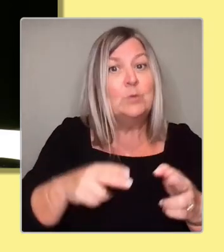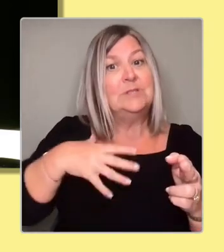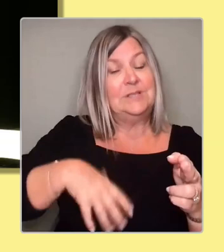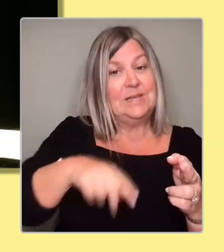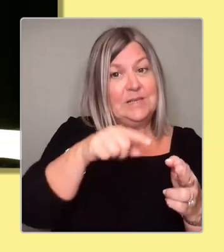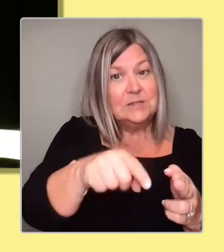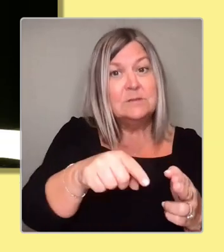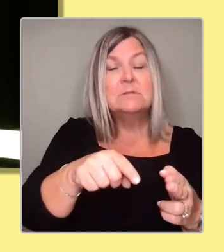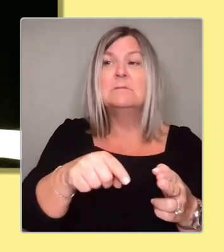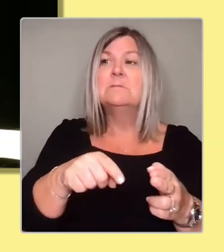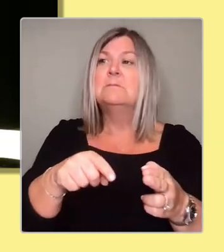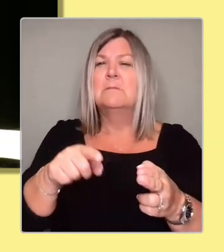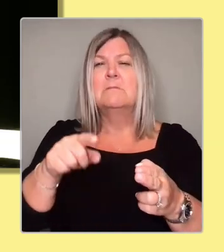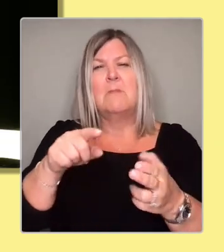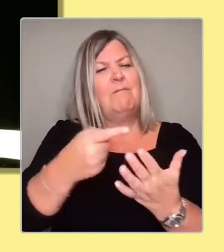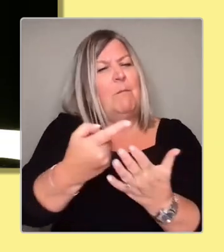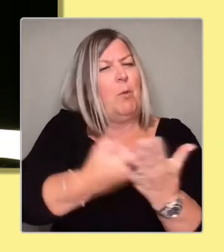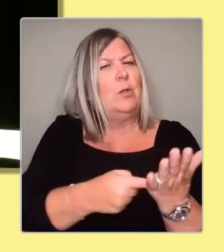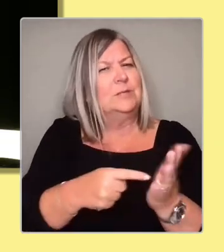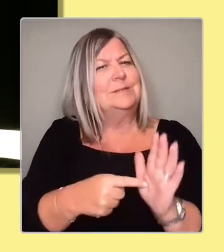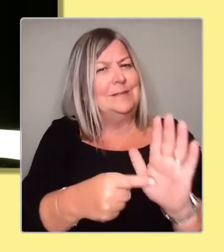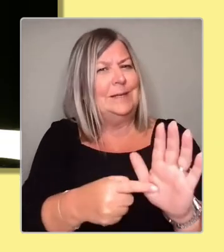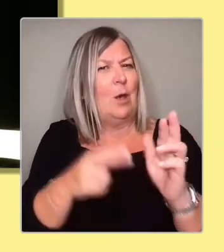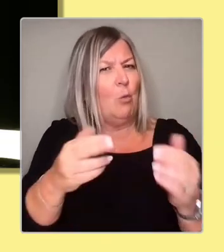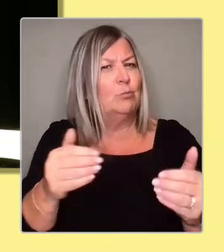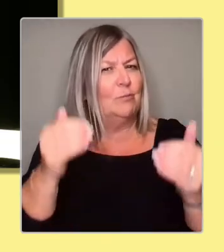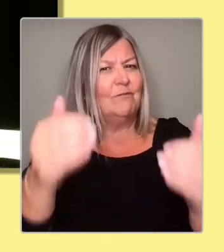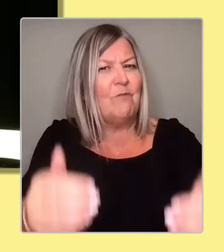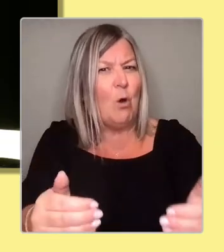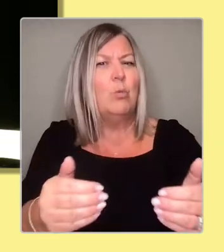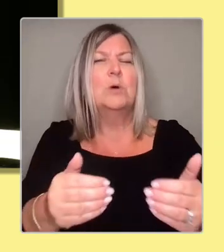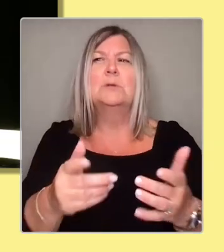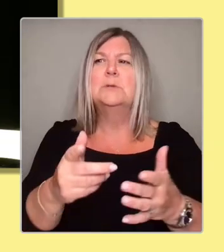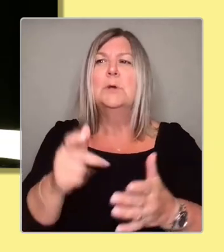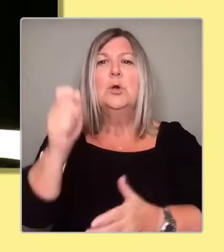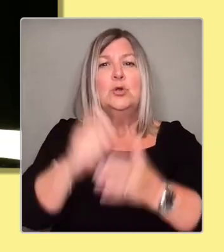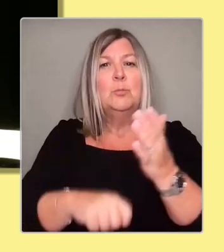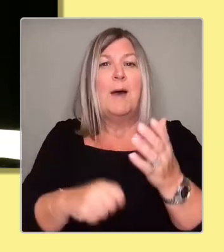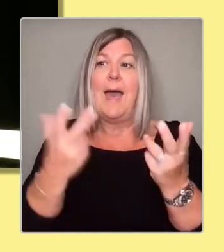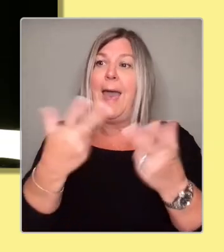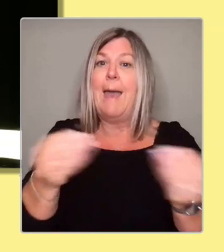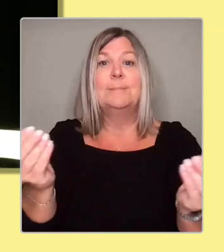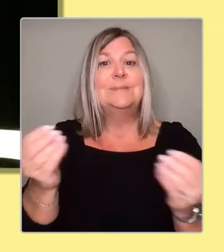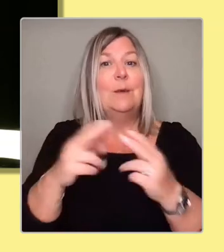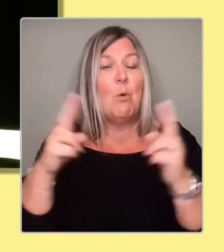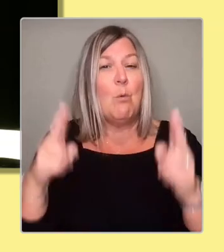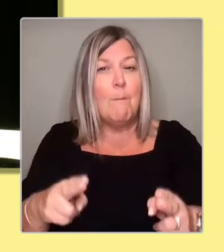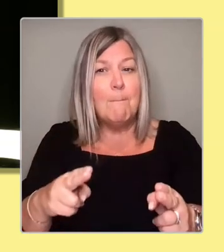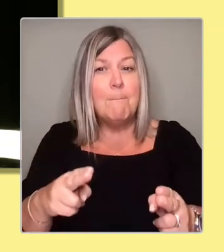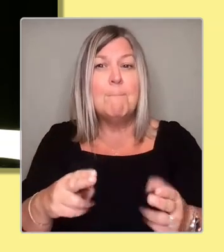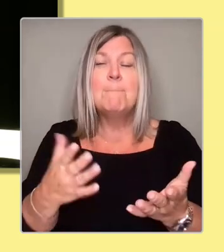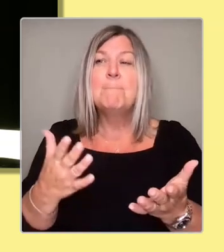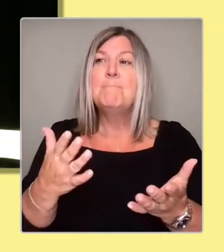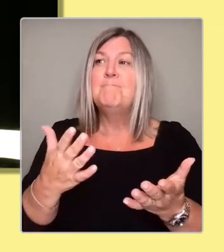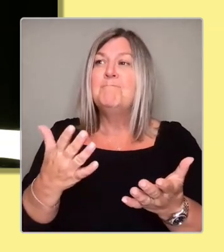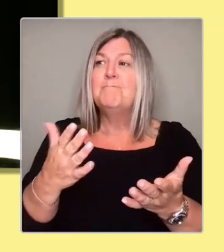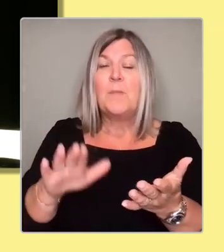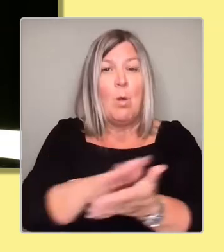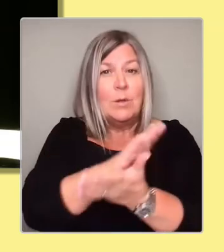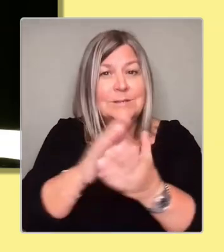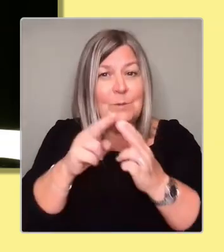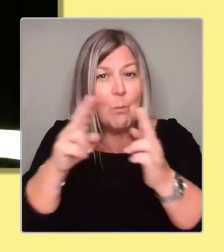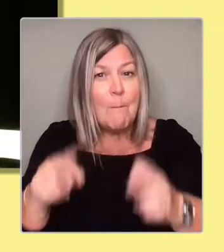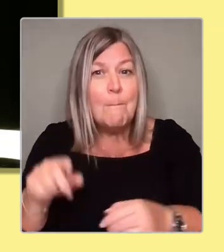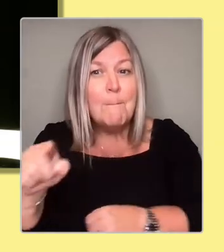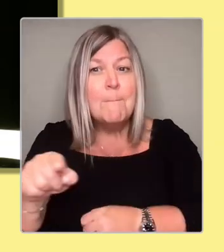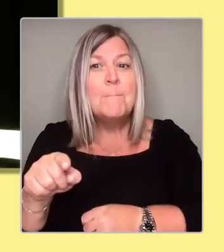homes and also for holiday homes, and this is largely in rural areas, but it'll affect many other areas too, that we can bring them back into the social rented